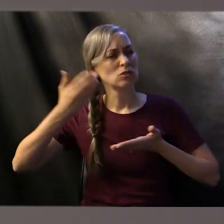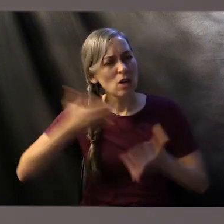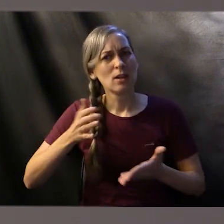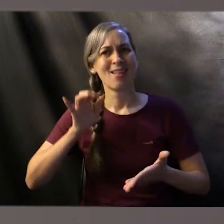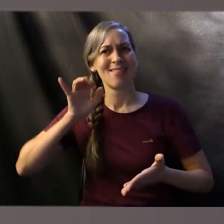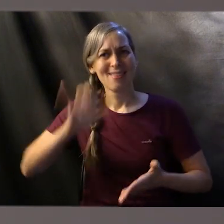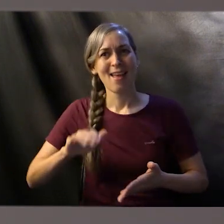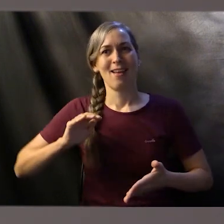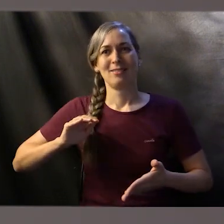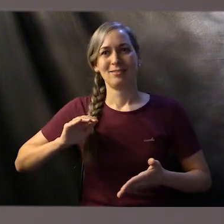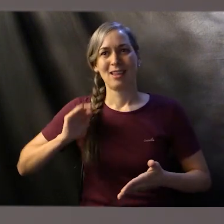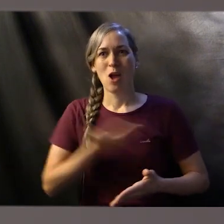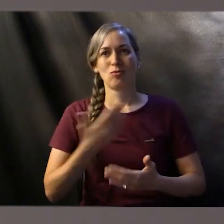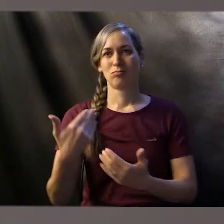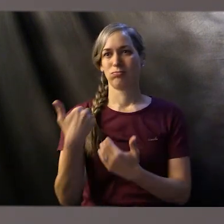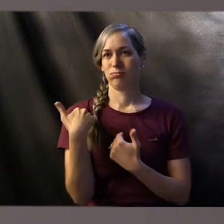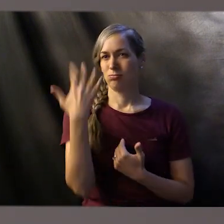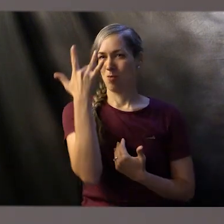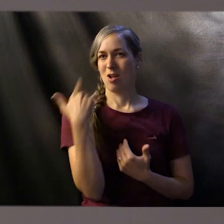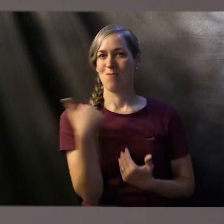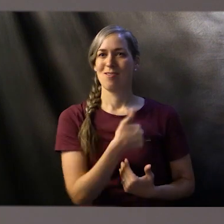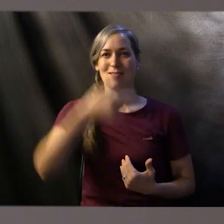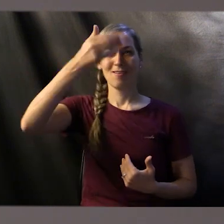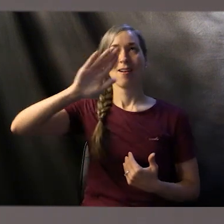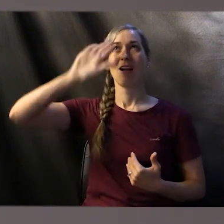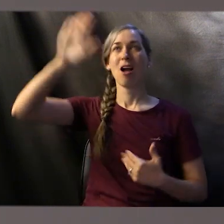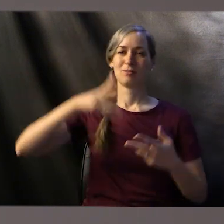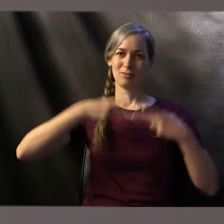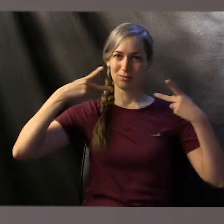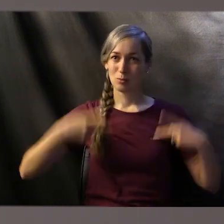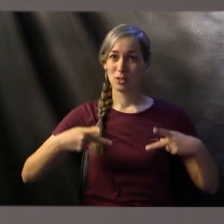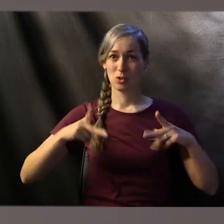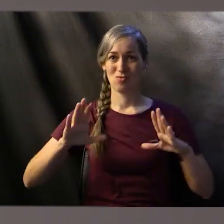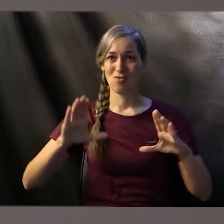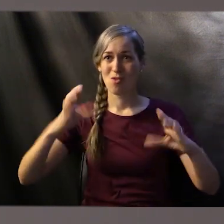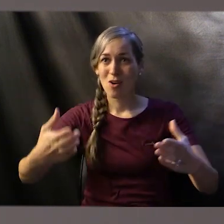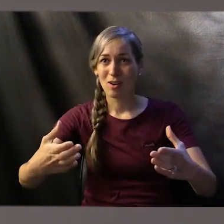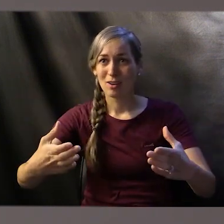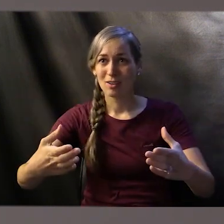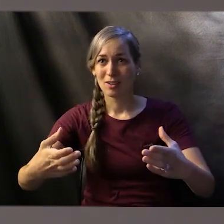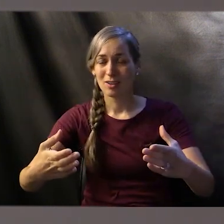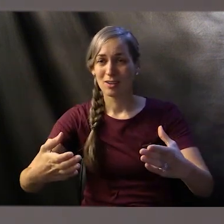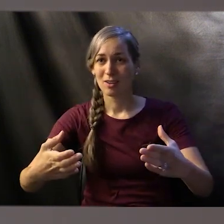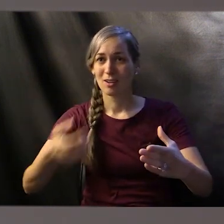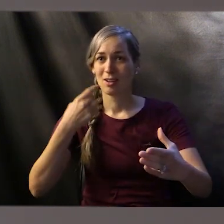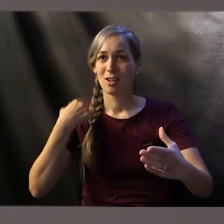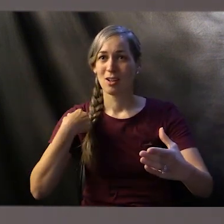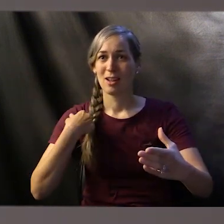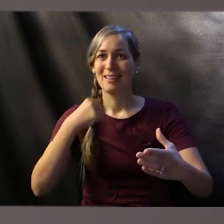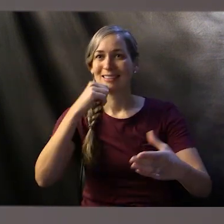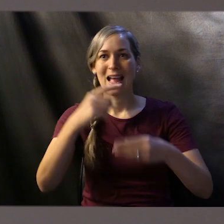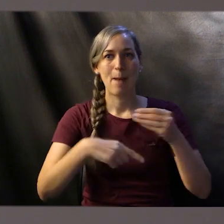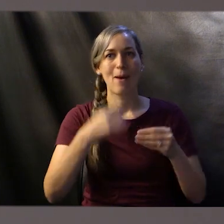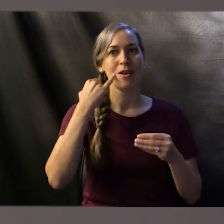is the responsibility of God's priesthood. Because the productivity that matters is not defined by whether or not you did